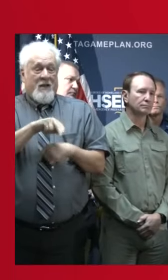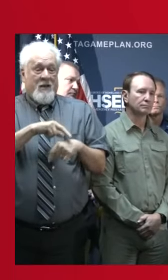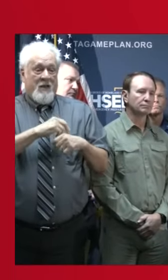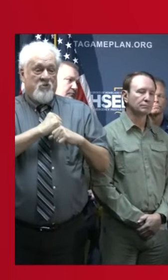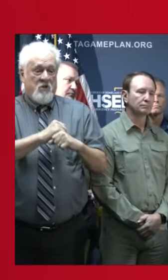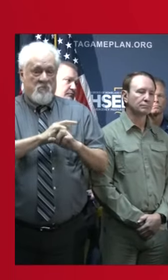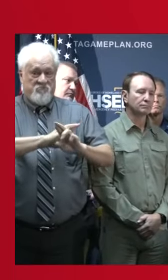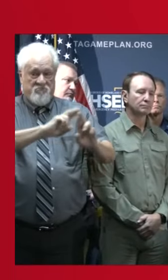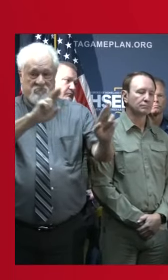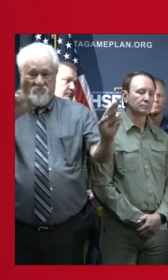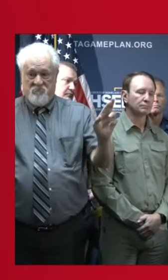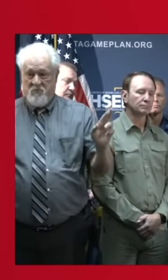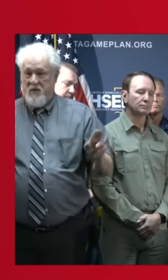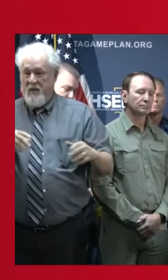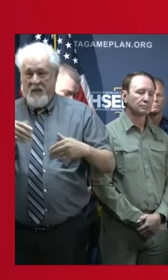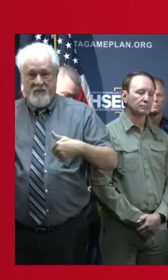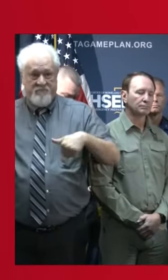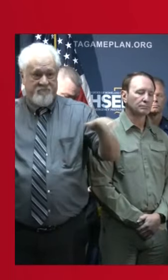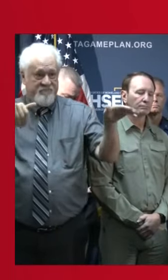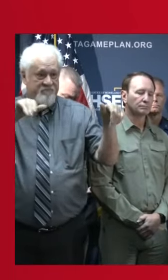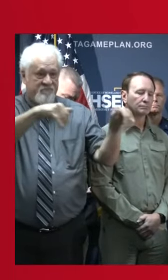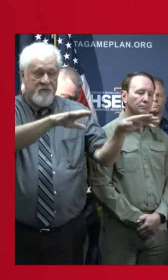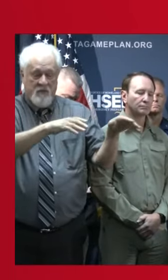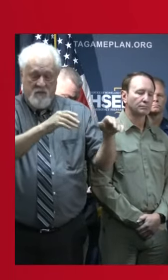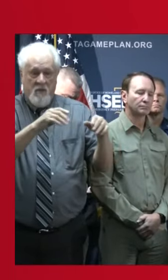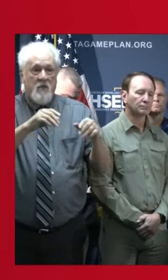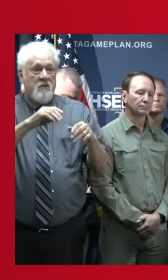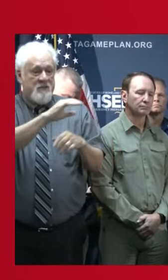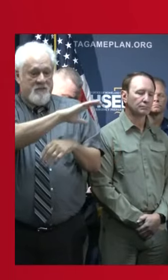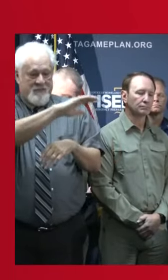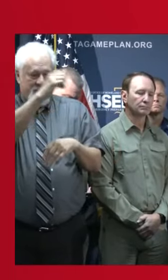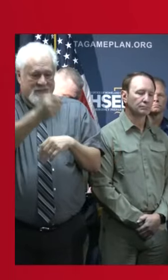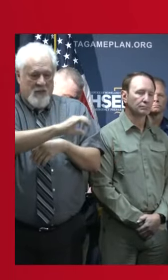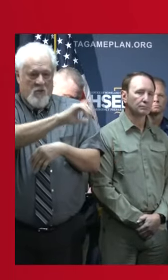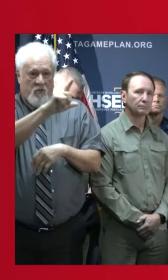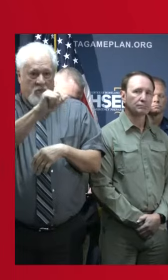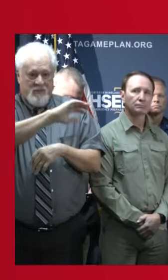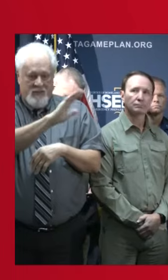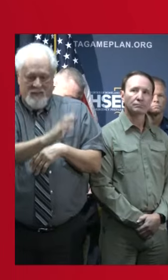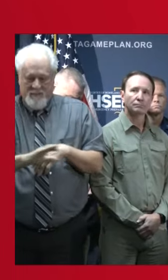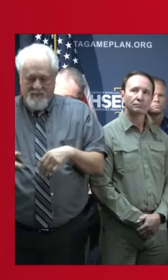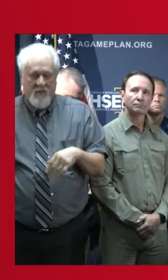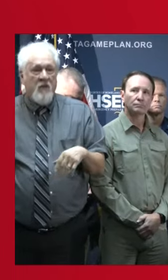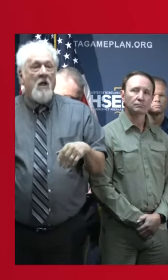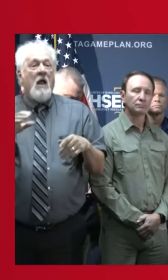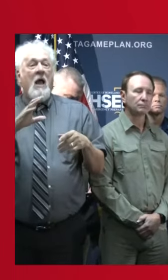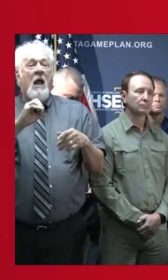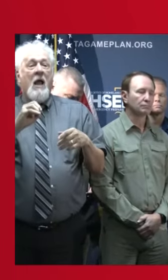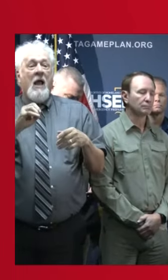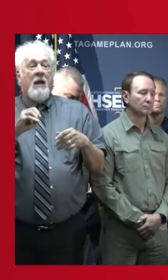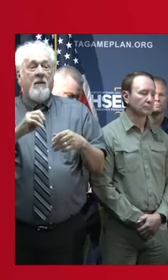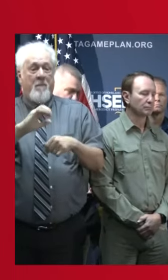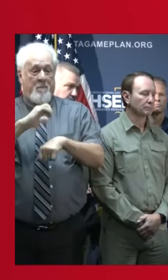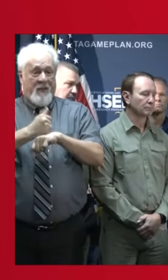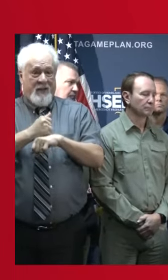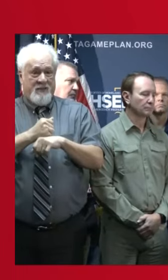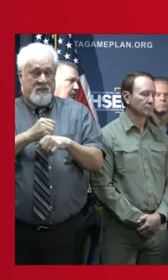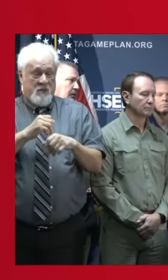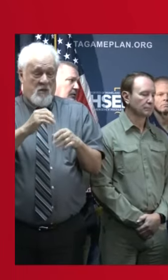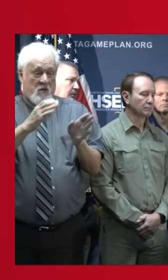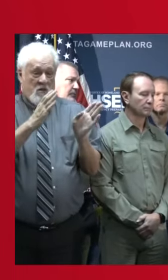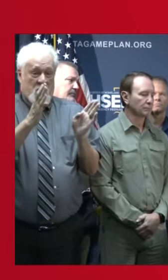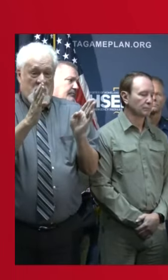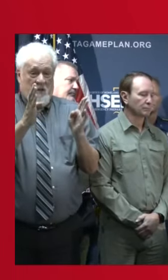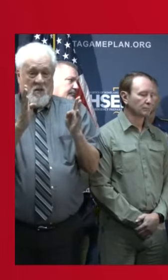been mobilizing and deploying across the coastal parishes of Louisiana to respond to the hurricane. And based on the track of the storm moving east, as of